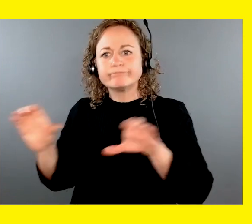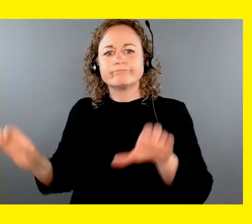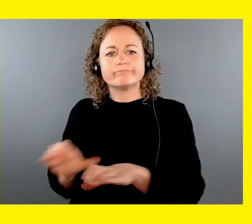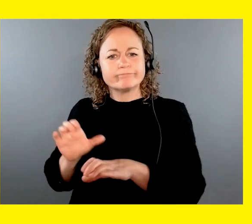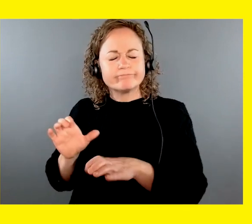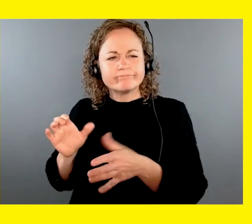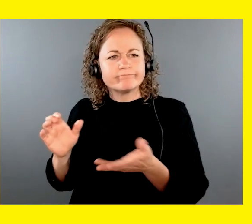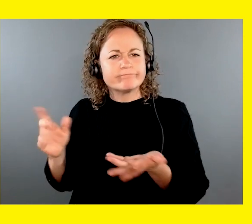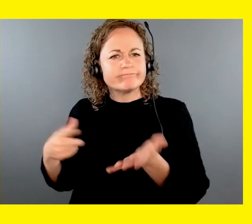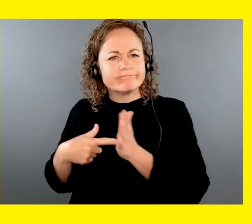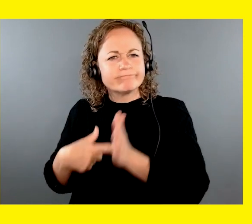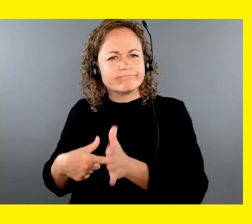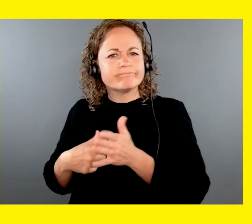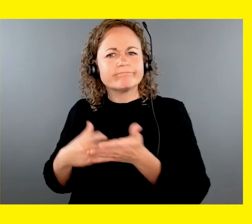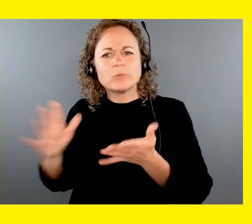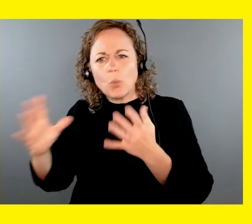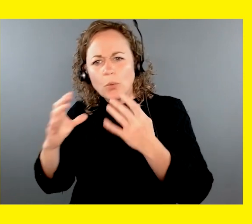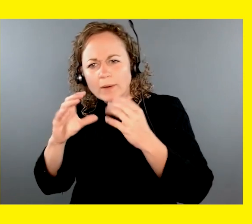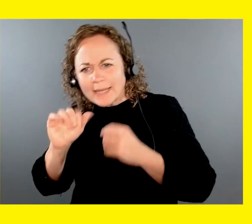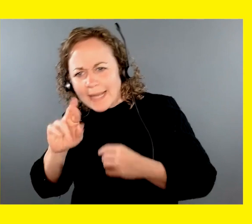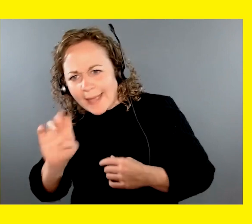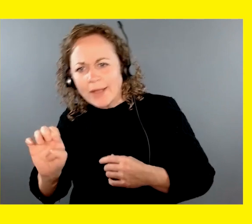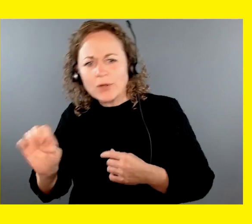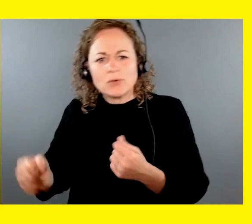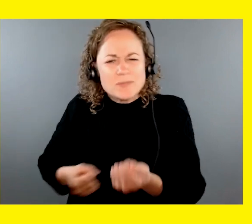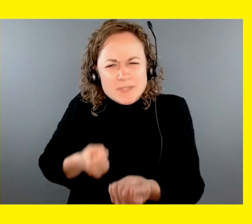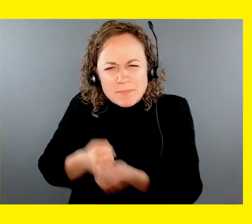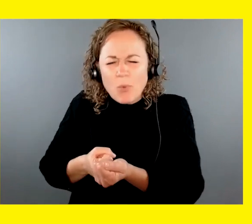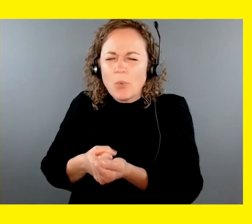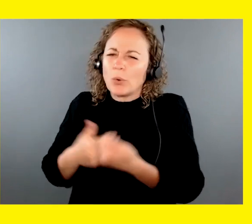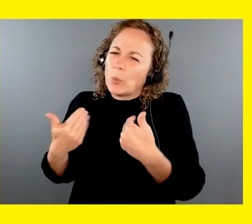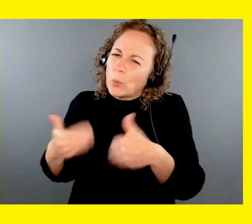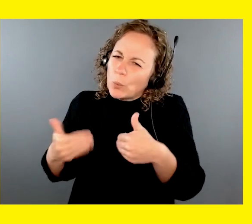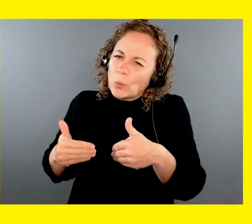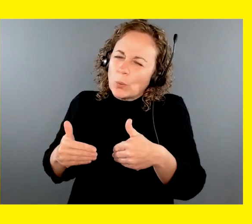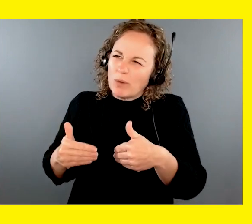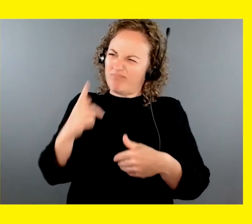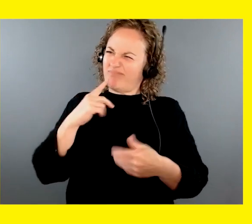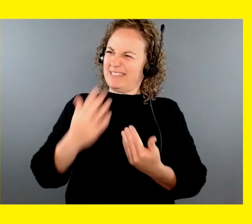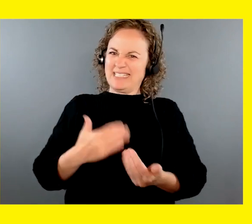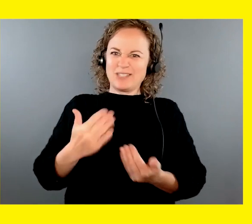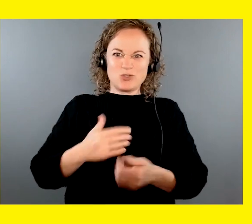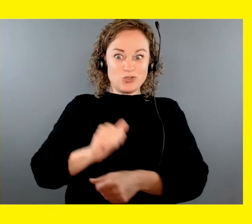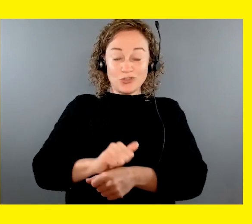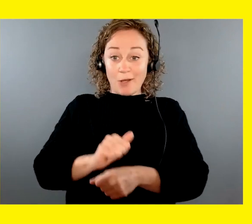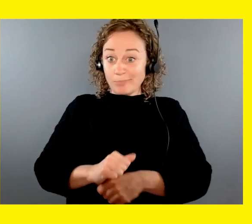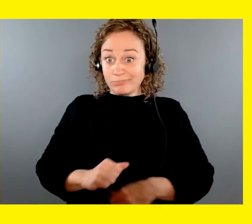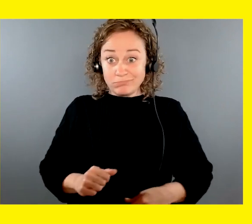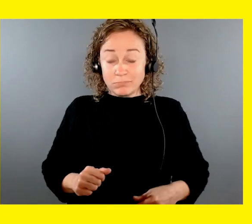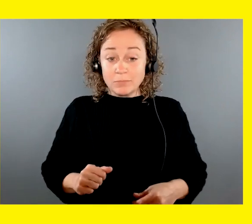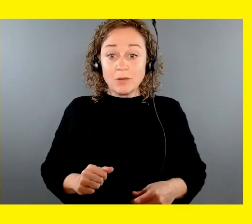providing the care and support to our guide dogs. It can't be easy spending over a year with the guide dogs and then